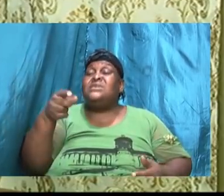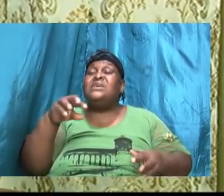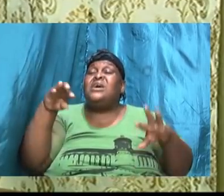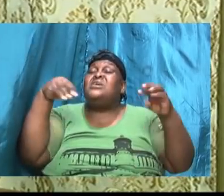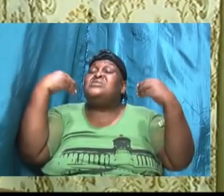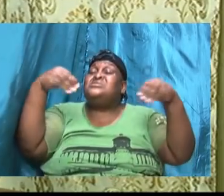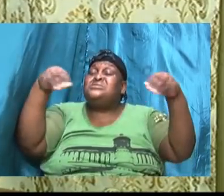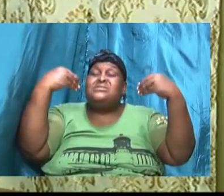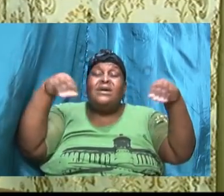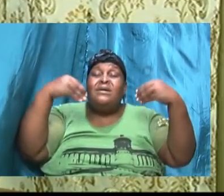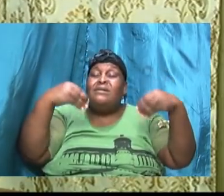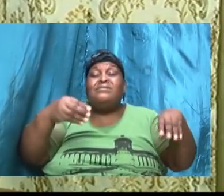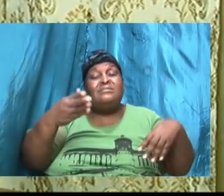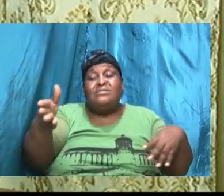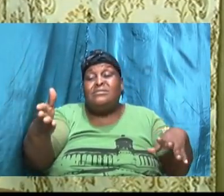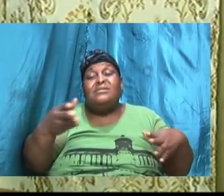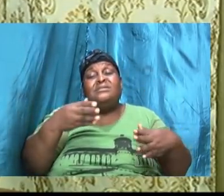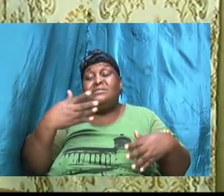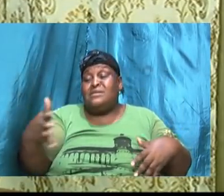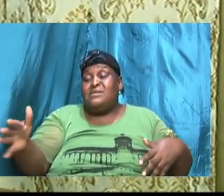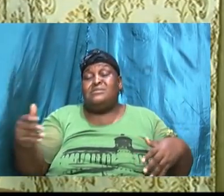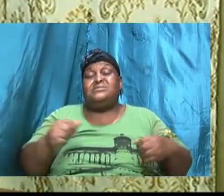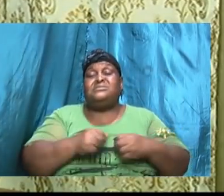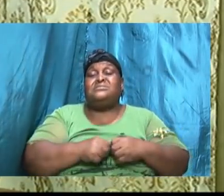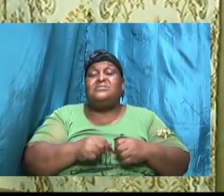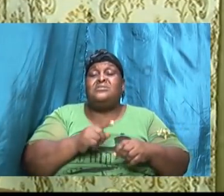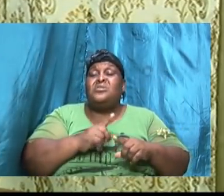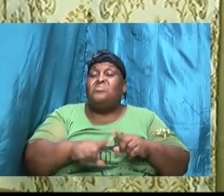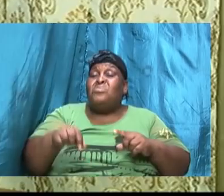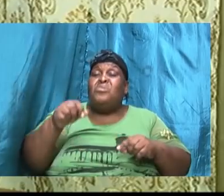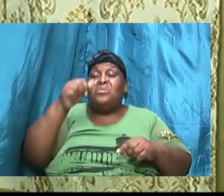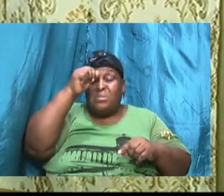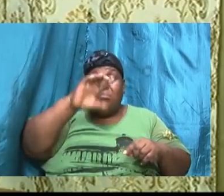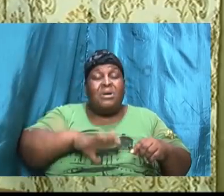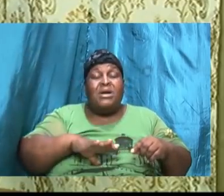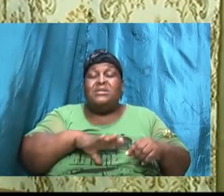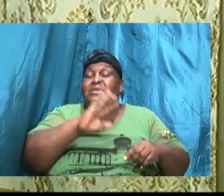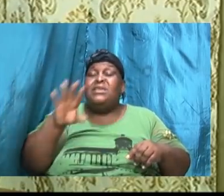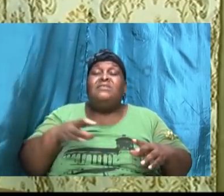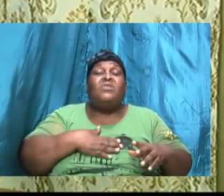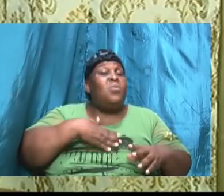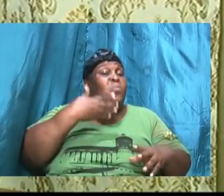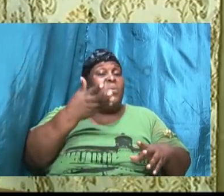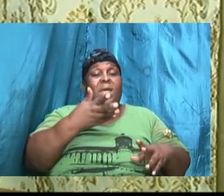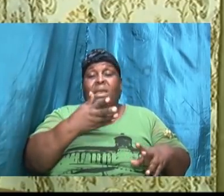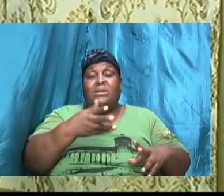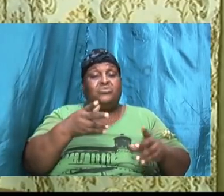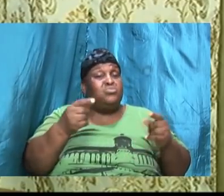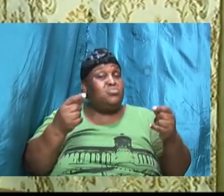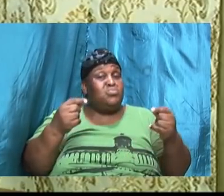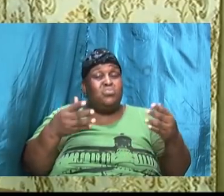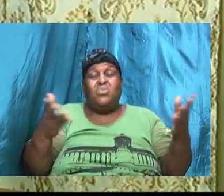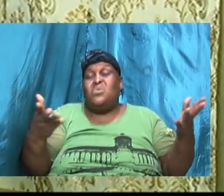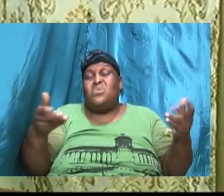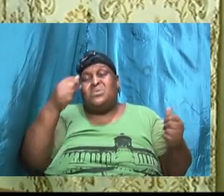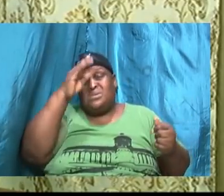was not willing to do what the master told him to do when we go to